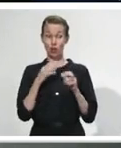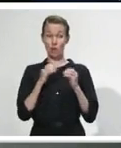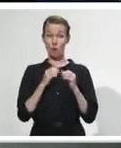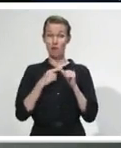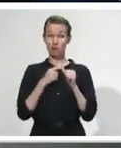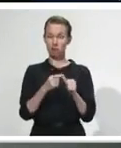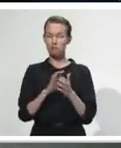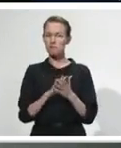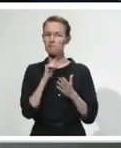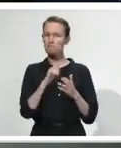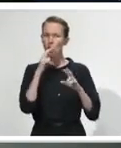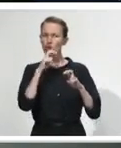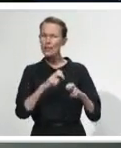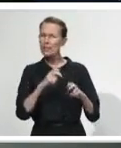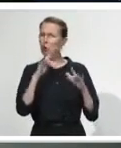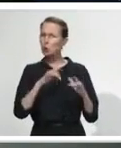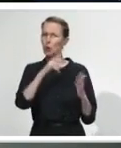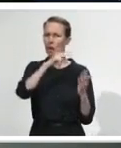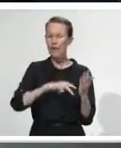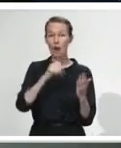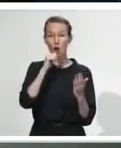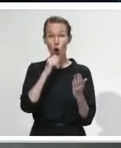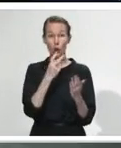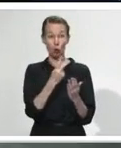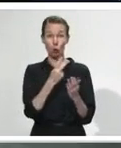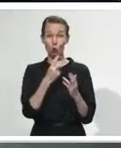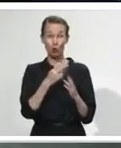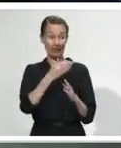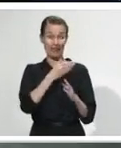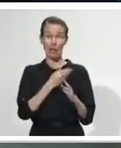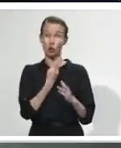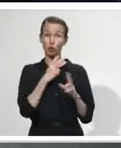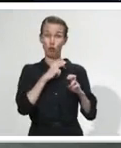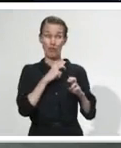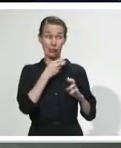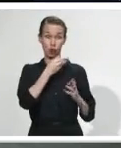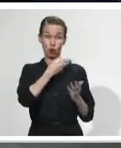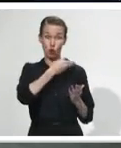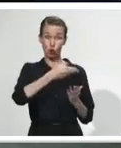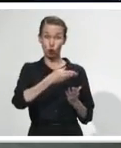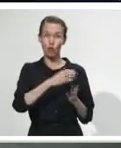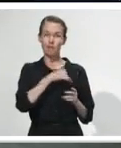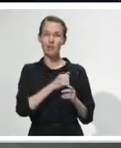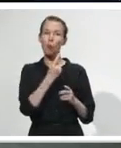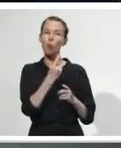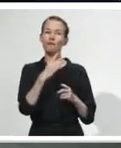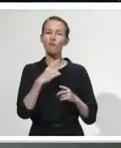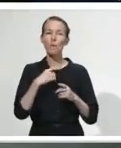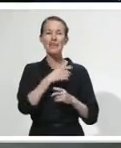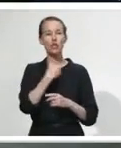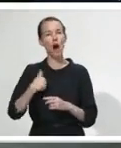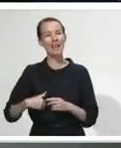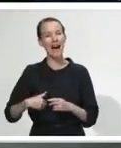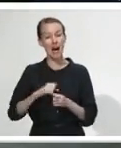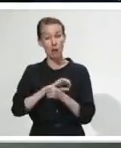referring to. Two earlier studies, one of which is published in The Lancet, actually done in Wuhan, didn't